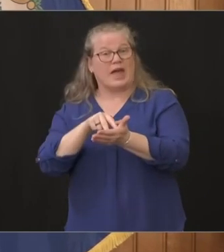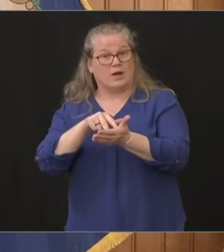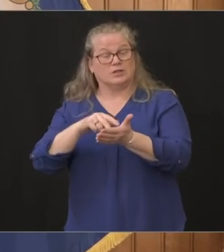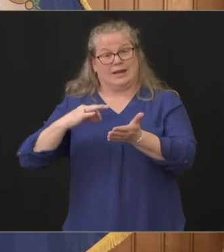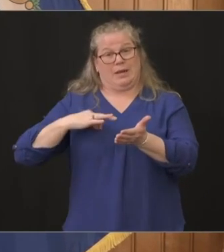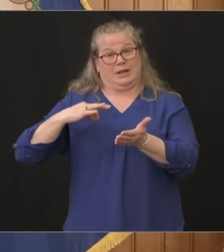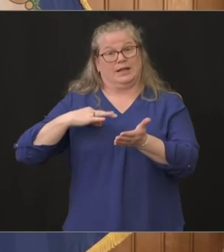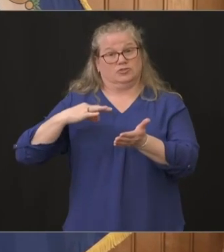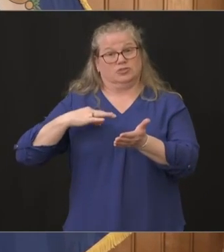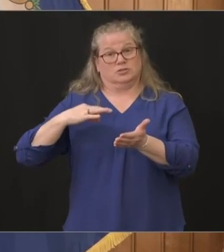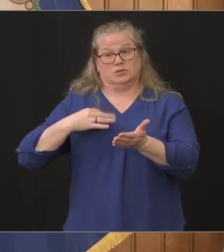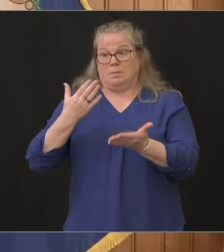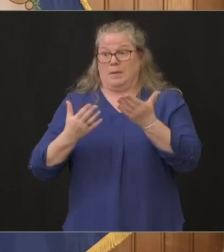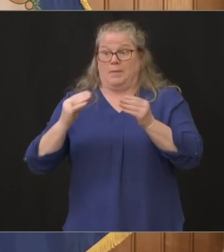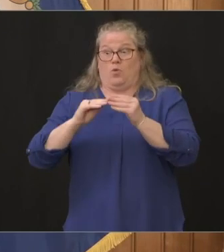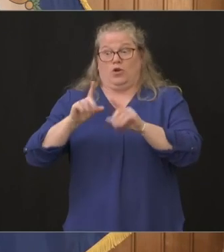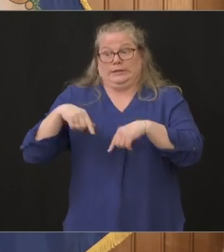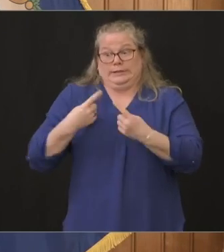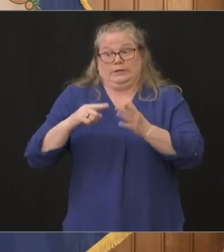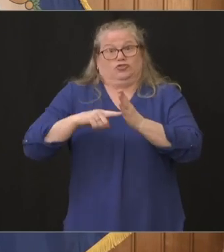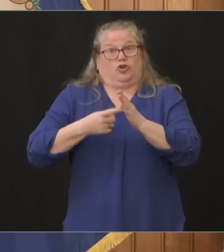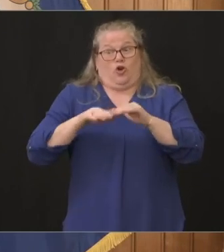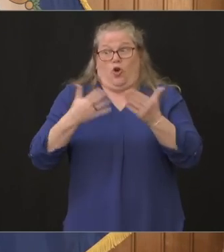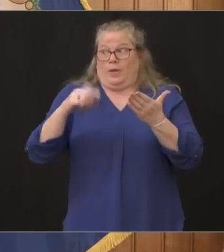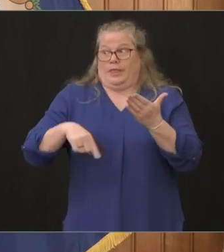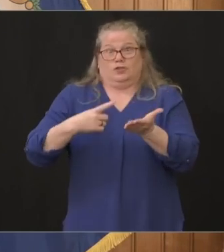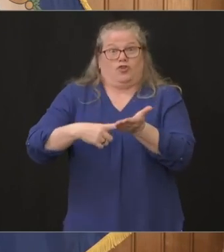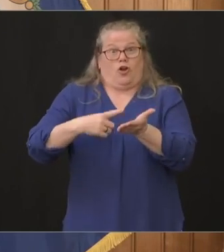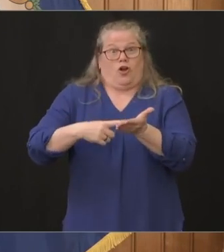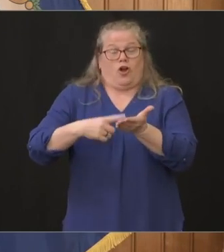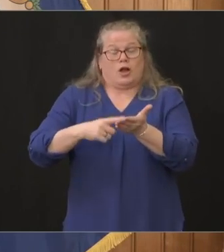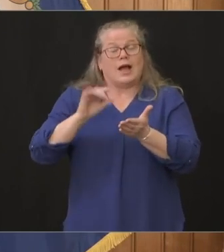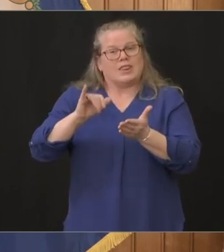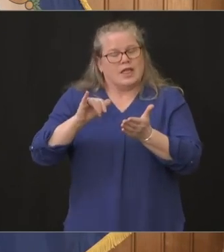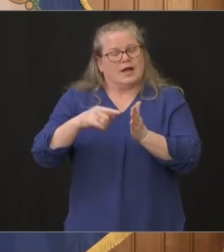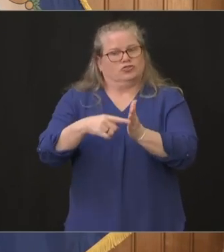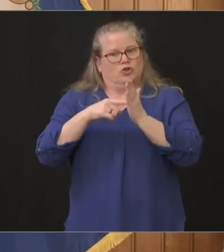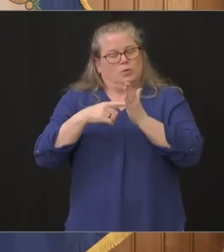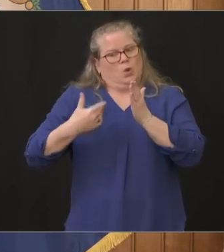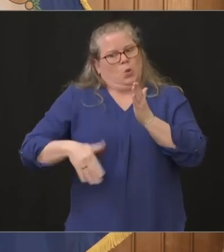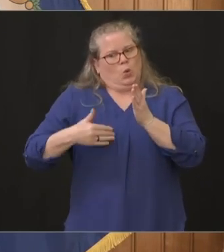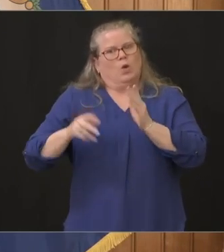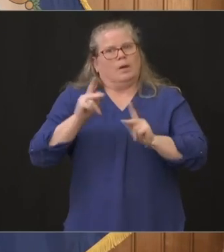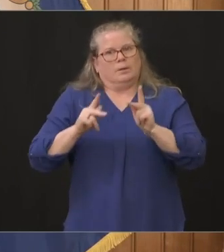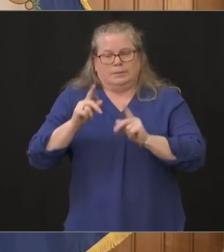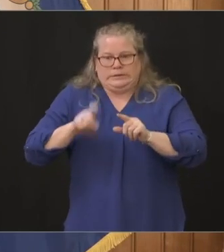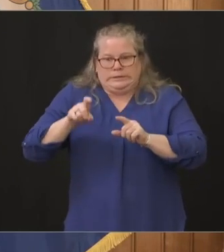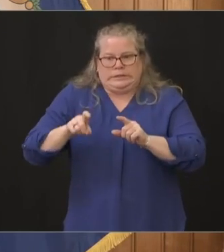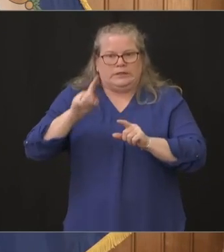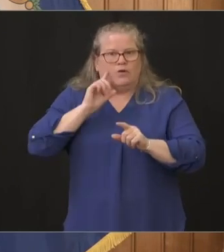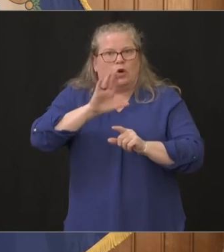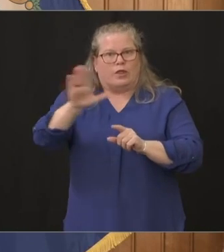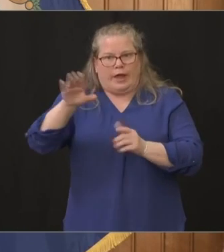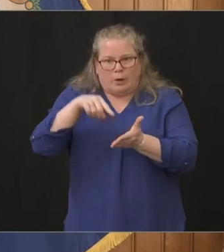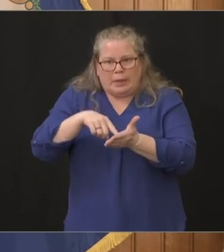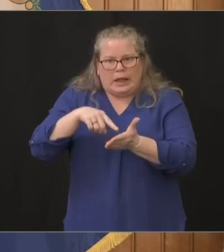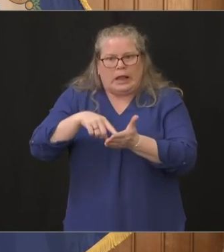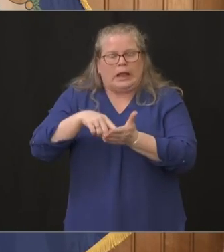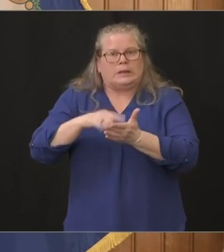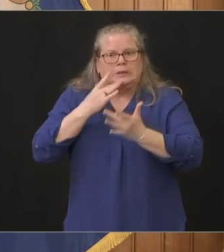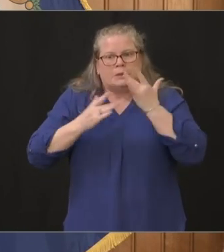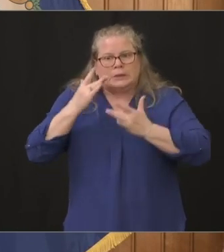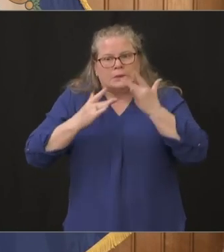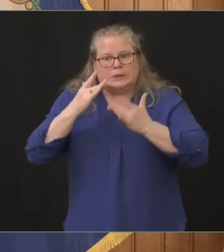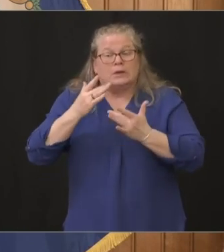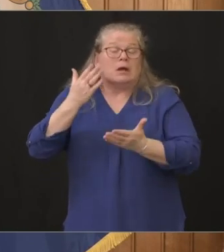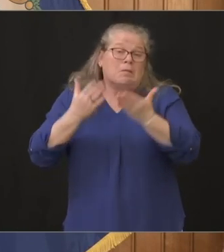and it just reminds people of the incredible need people had now to pay their bills maybe uh in anticipation of the feds coming